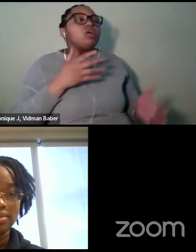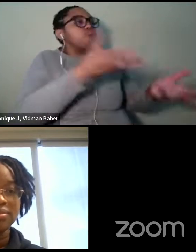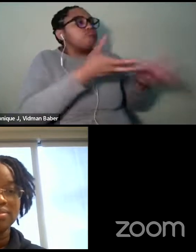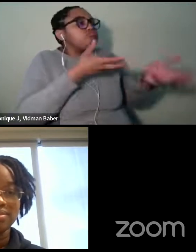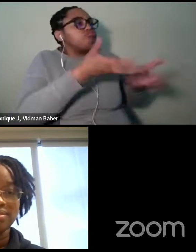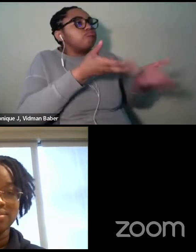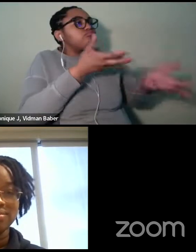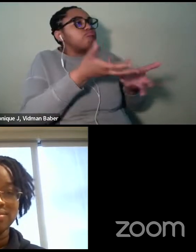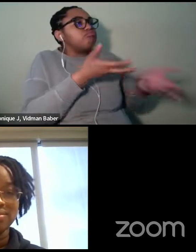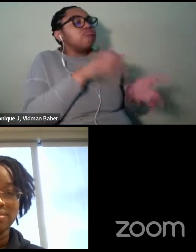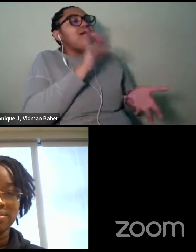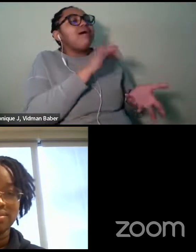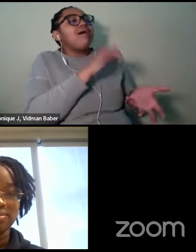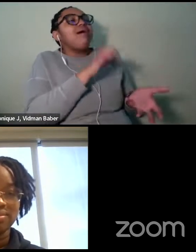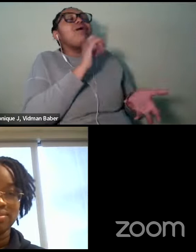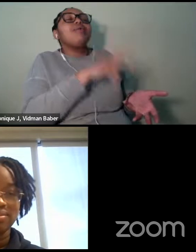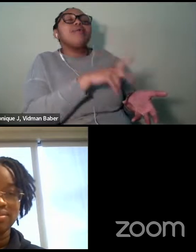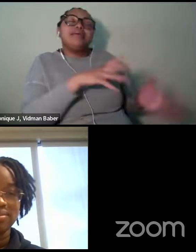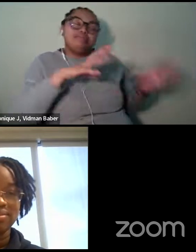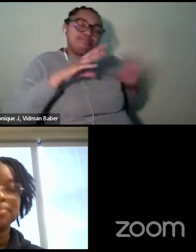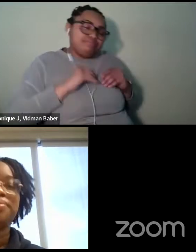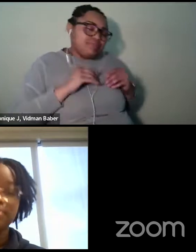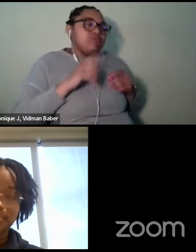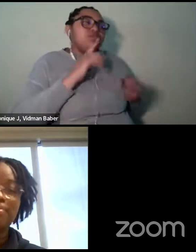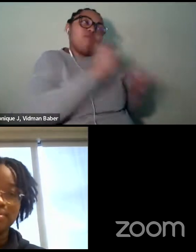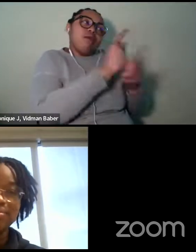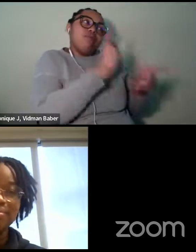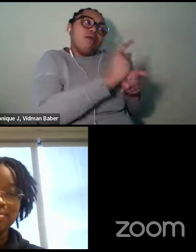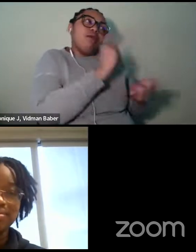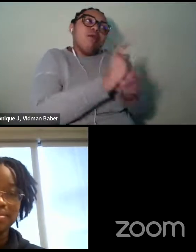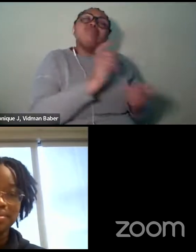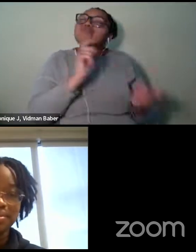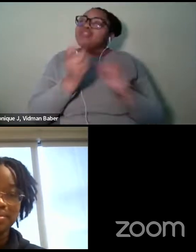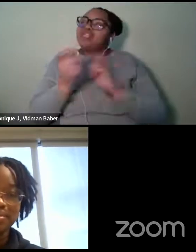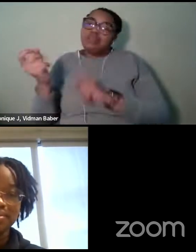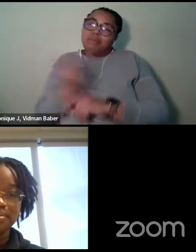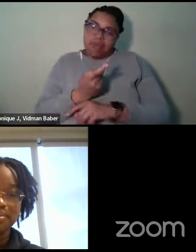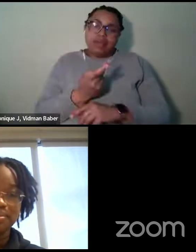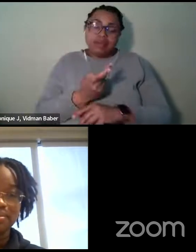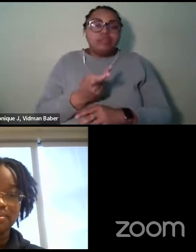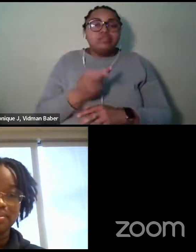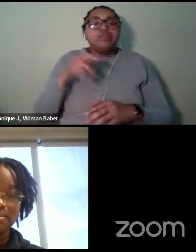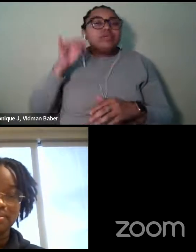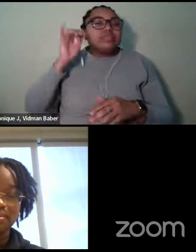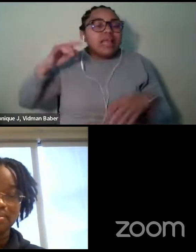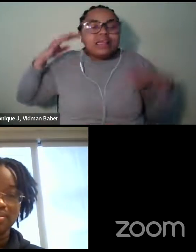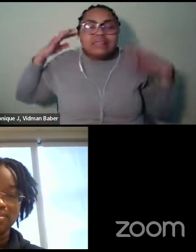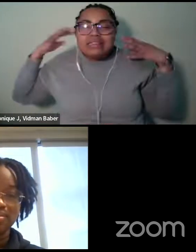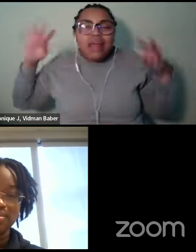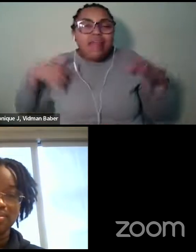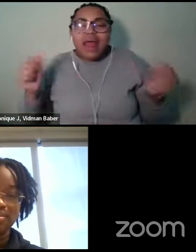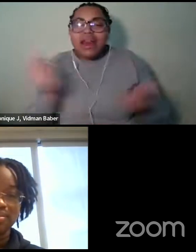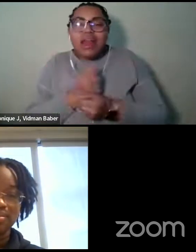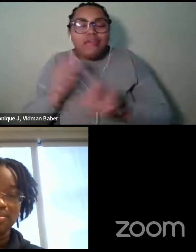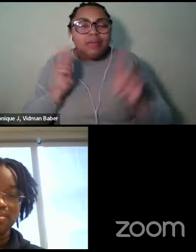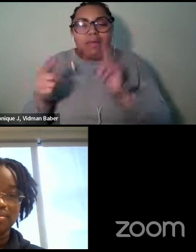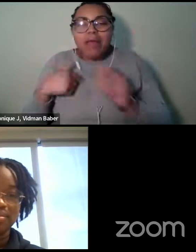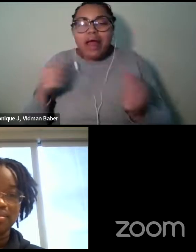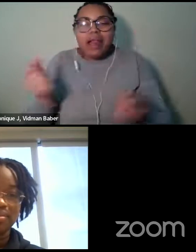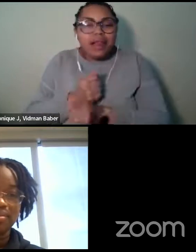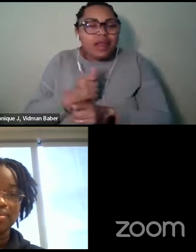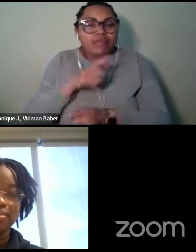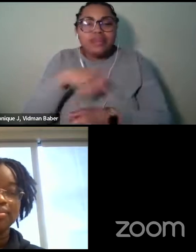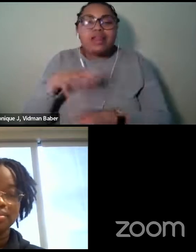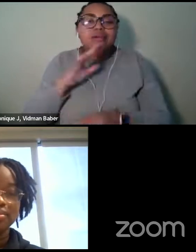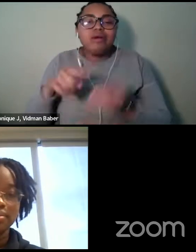but it's, it's just the sound that I love. It's people that I love. They talk like that. I don't think there's anything wrong